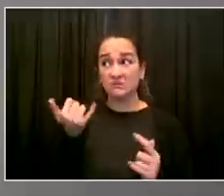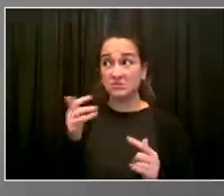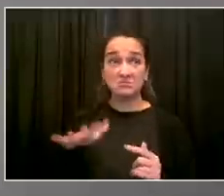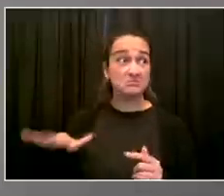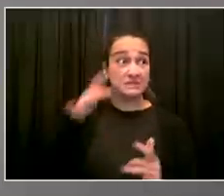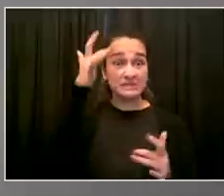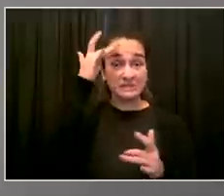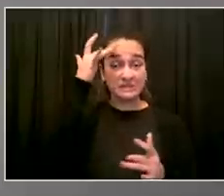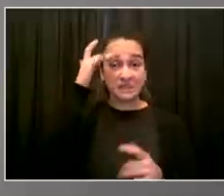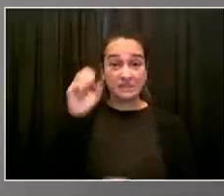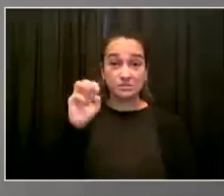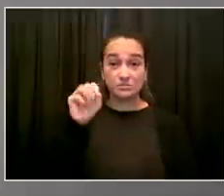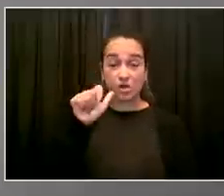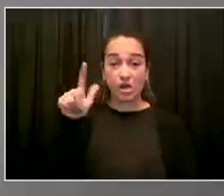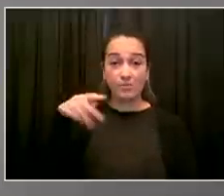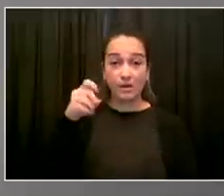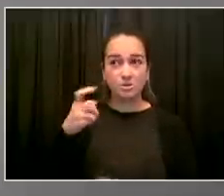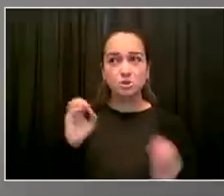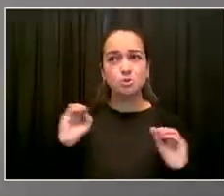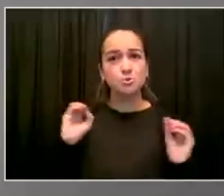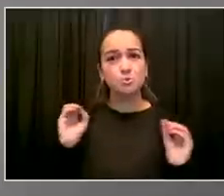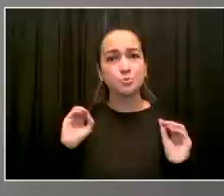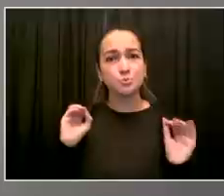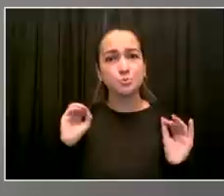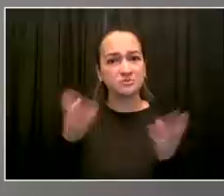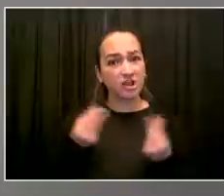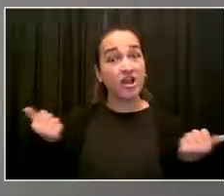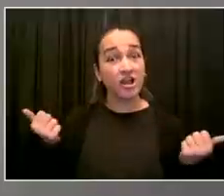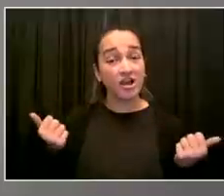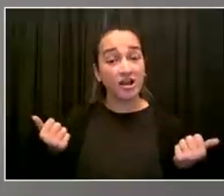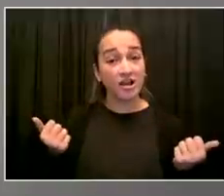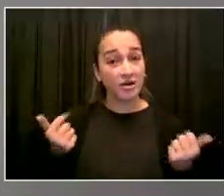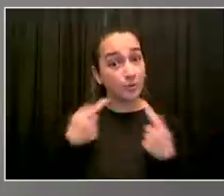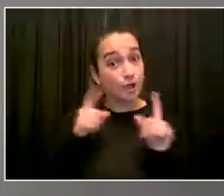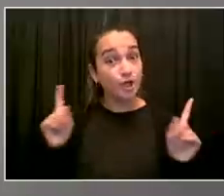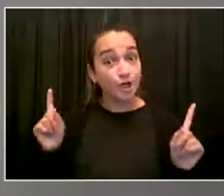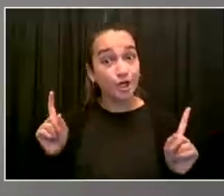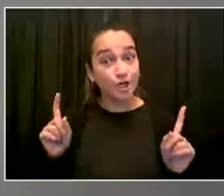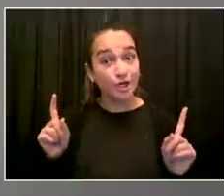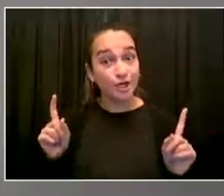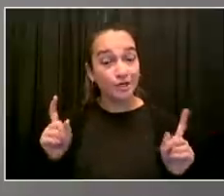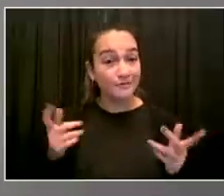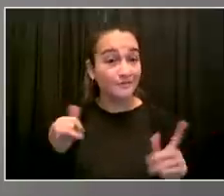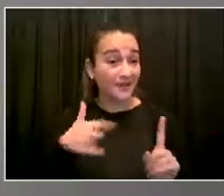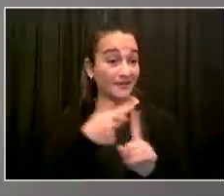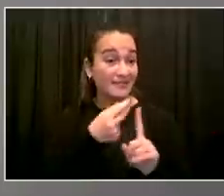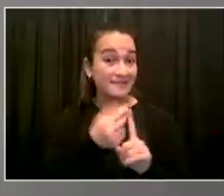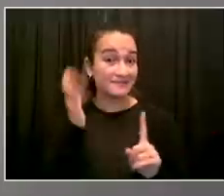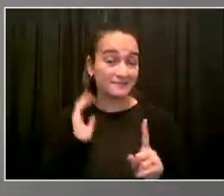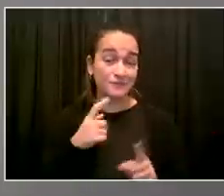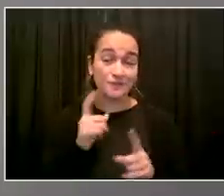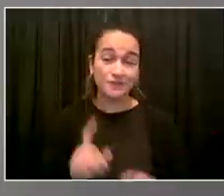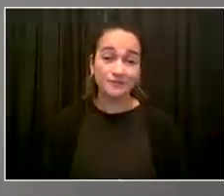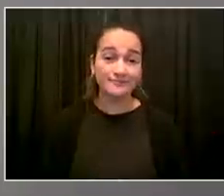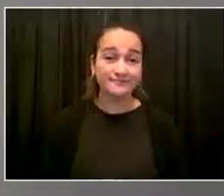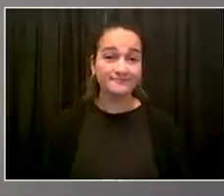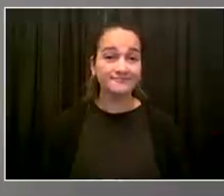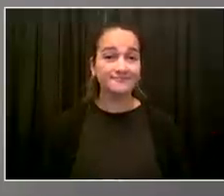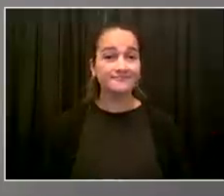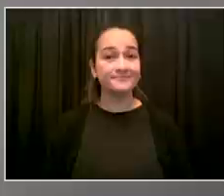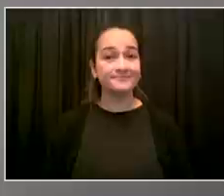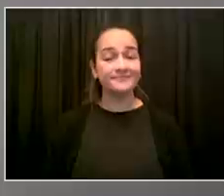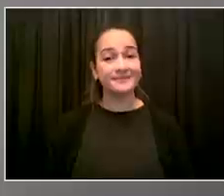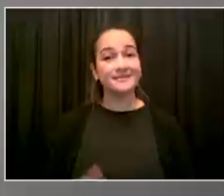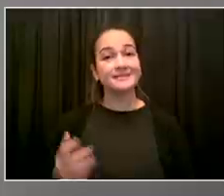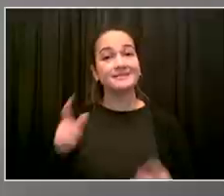people are not vaccinated, they're not going to get paid for today. But we're keeping lines of